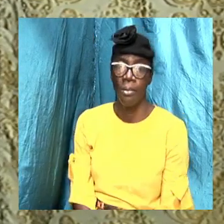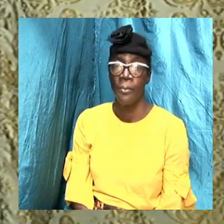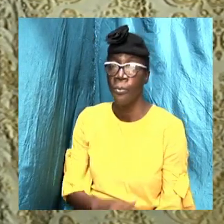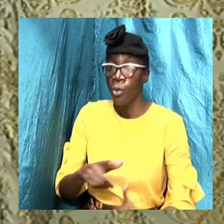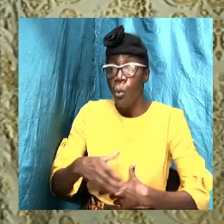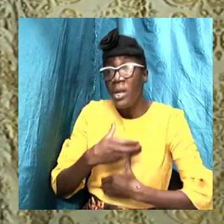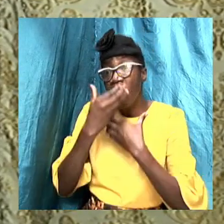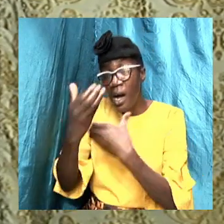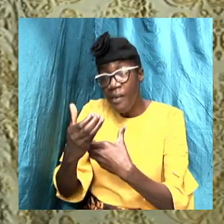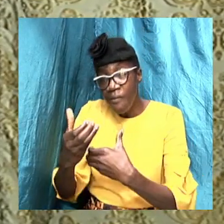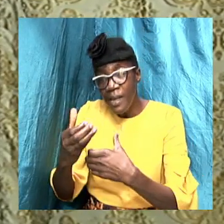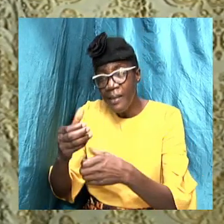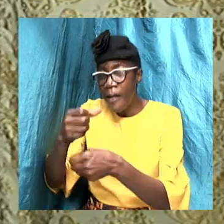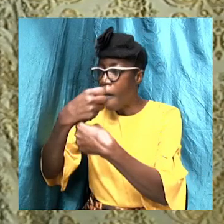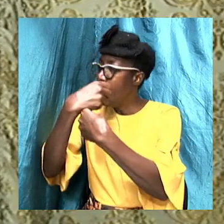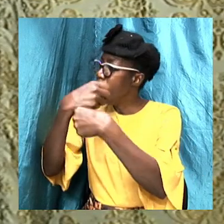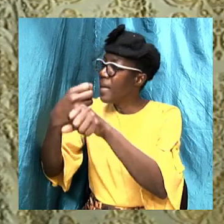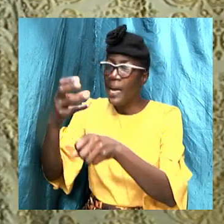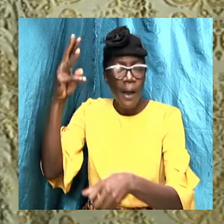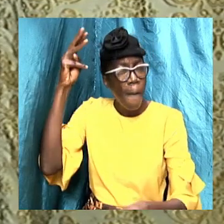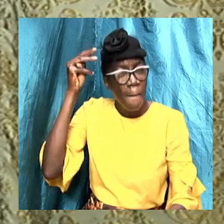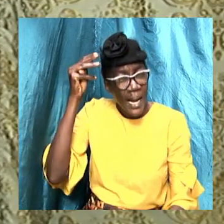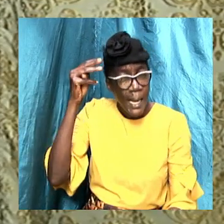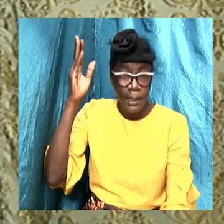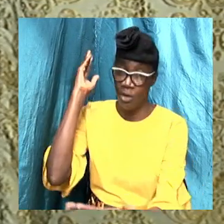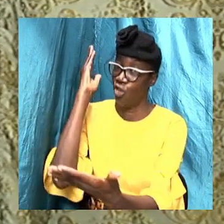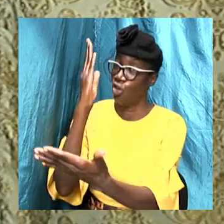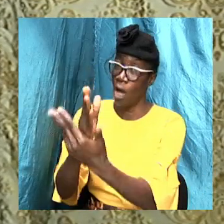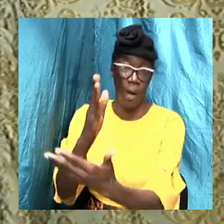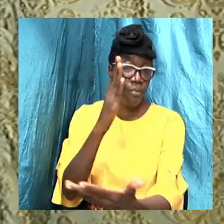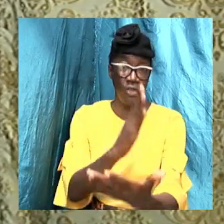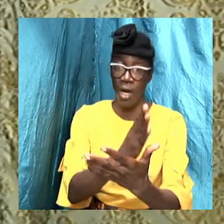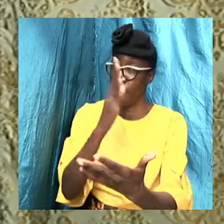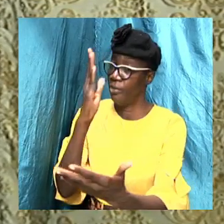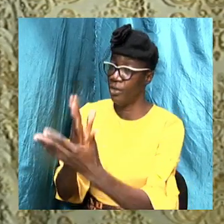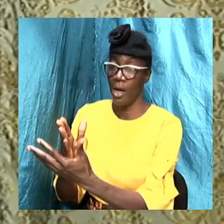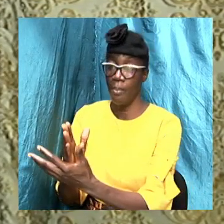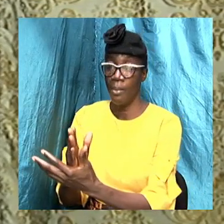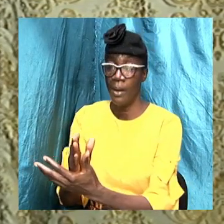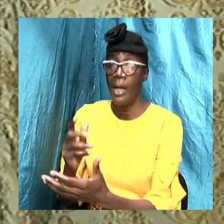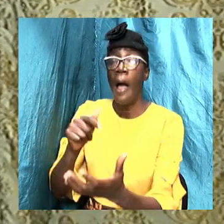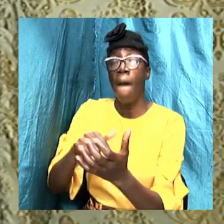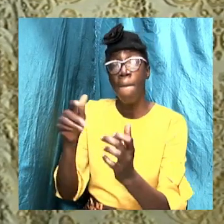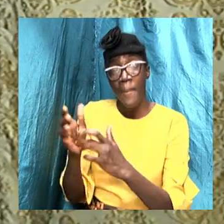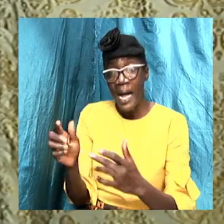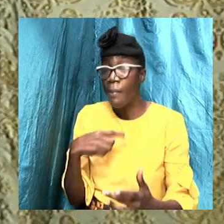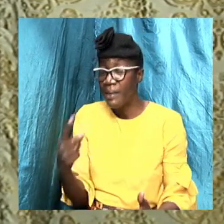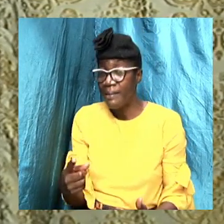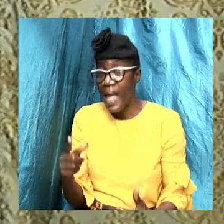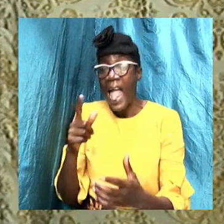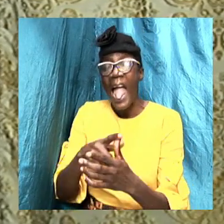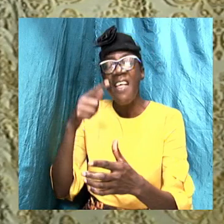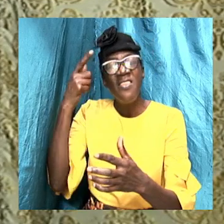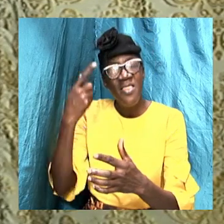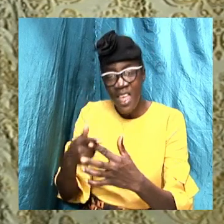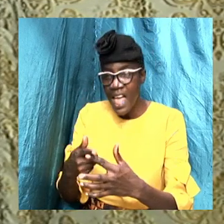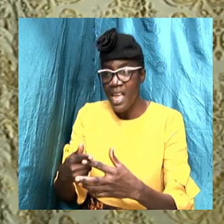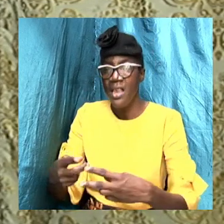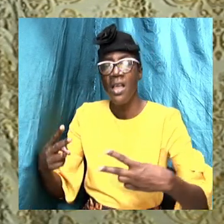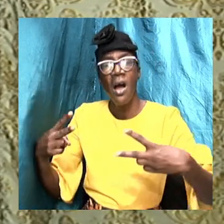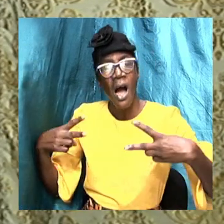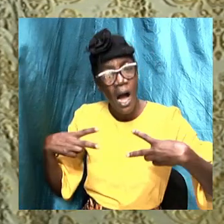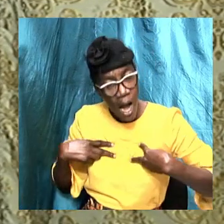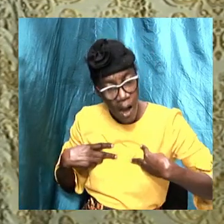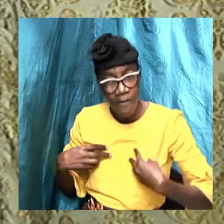forsake that thing. If we forsake it, the Bible said, then we will have